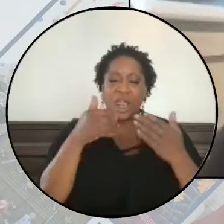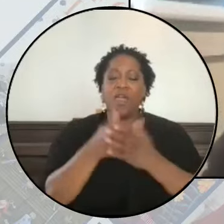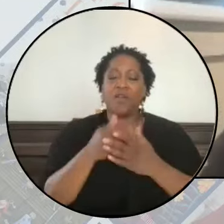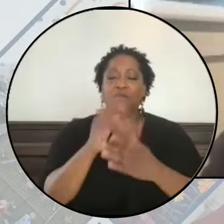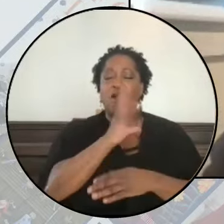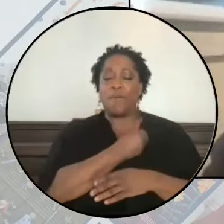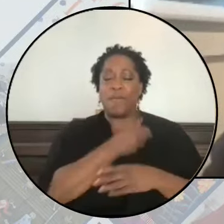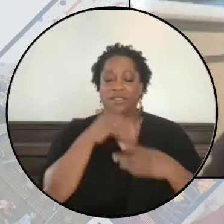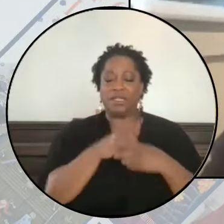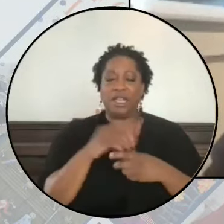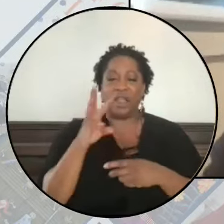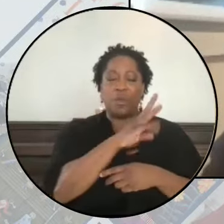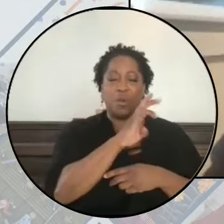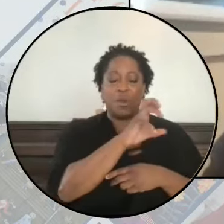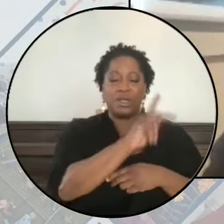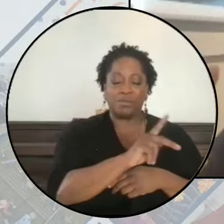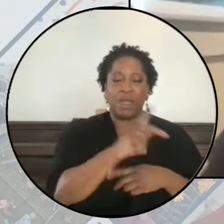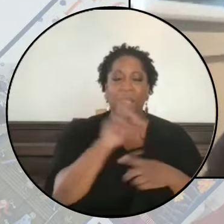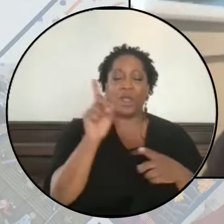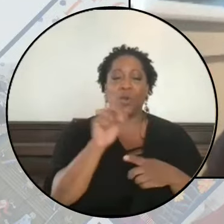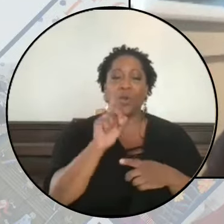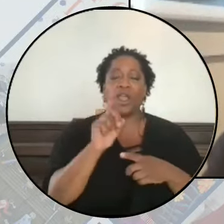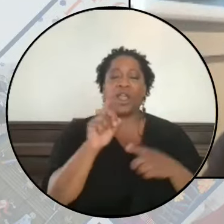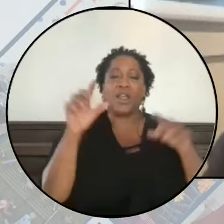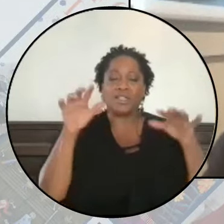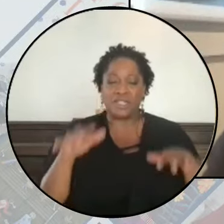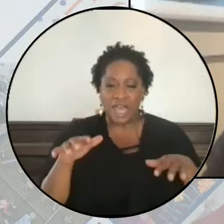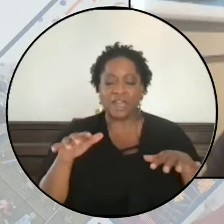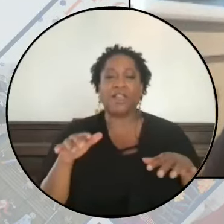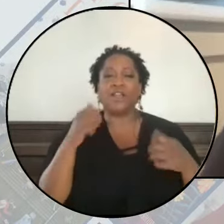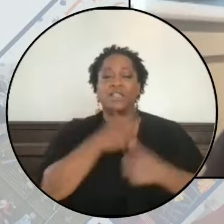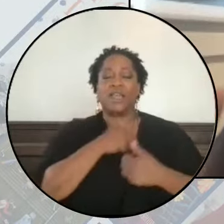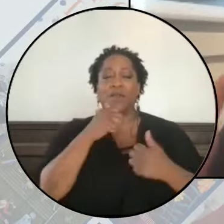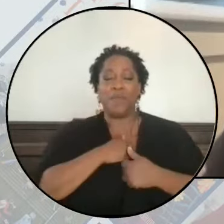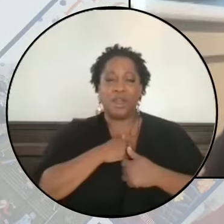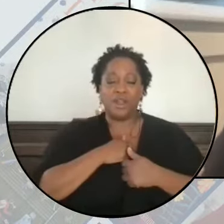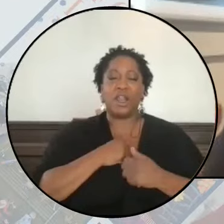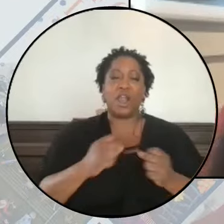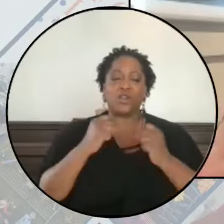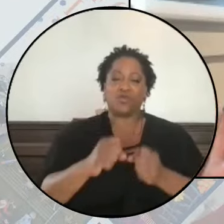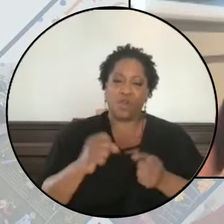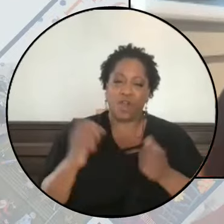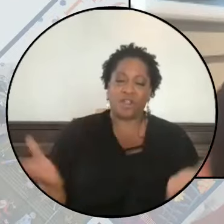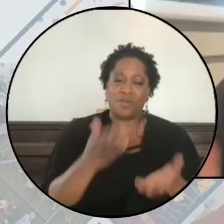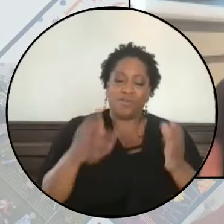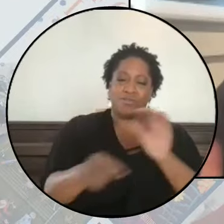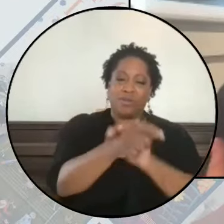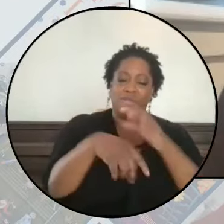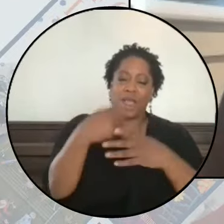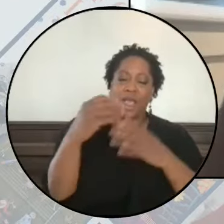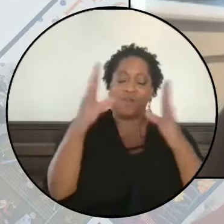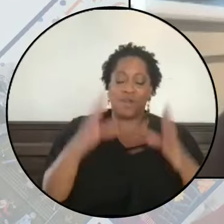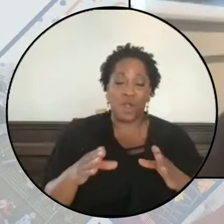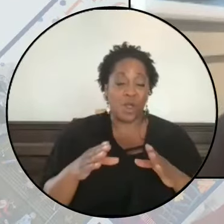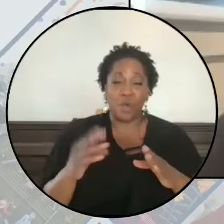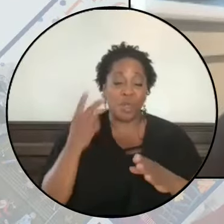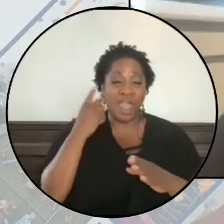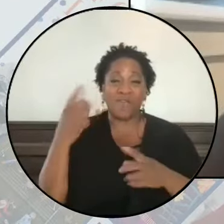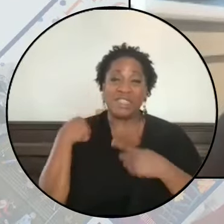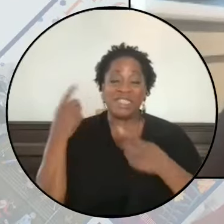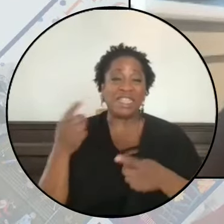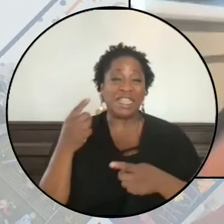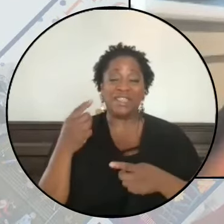Bank, where settlers and military forces are together violently driving Palestinians out of their homes at a pace we haven't seen since